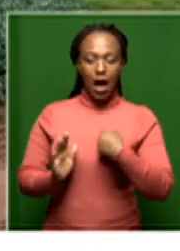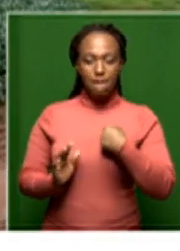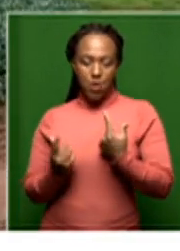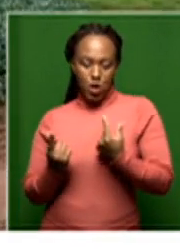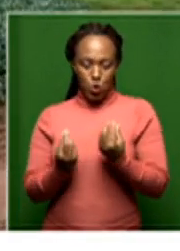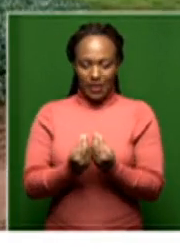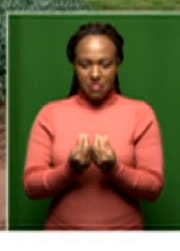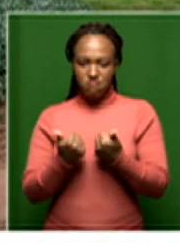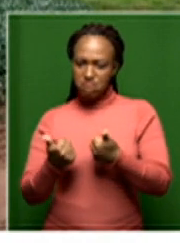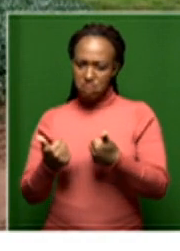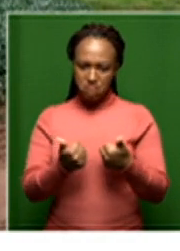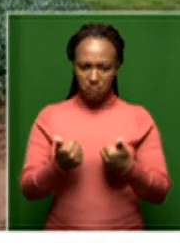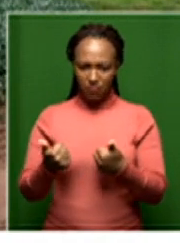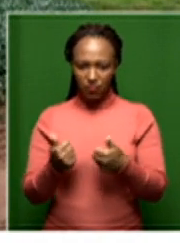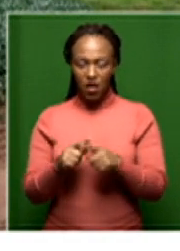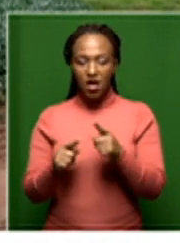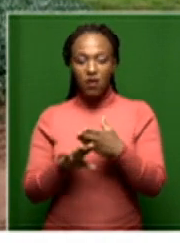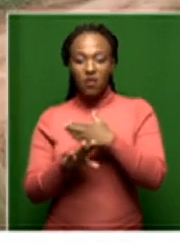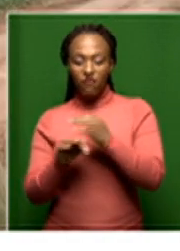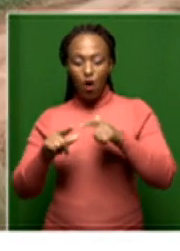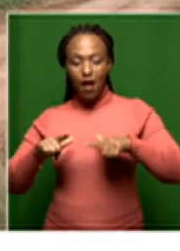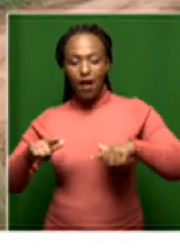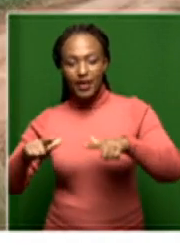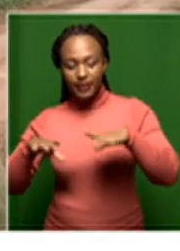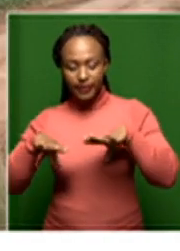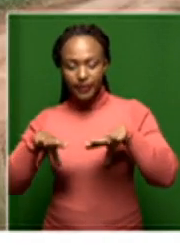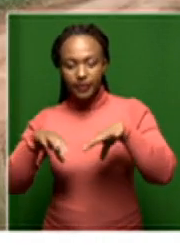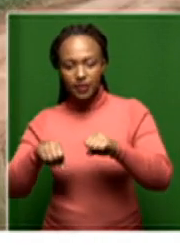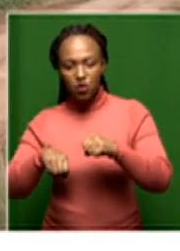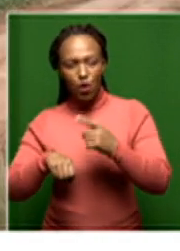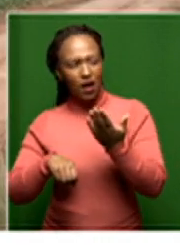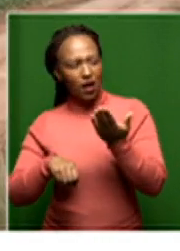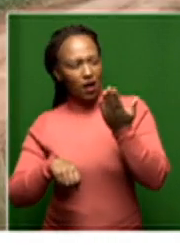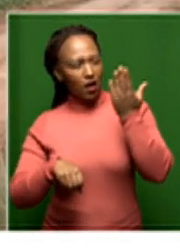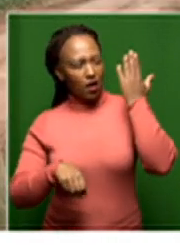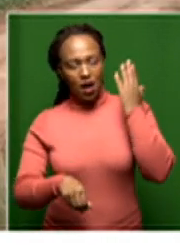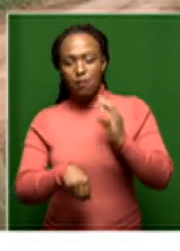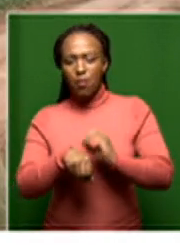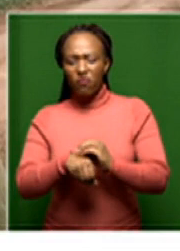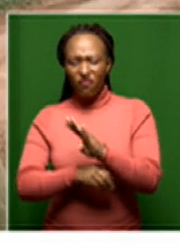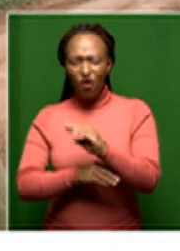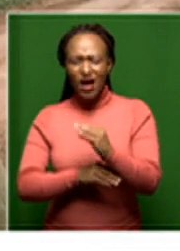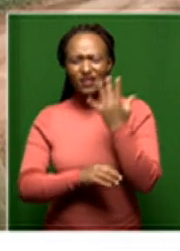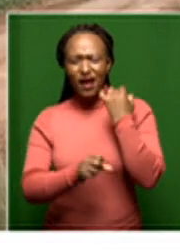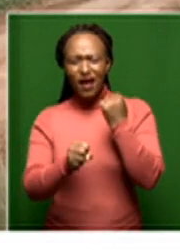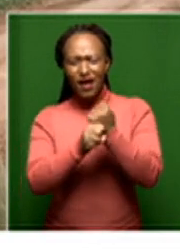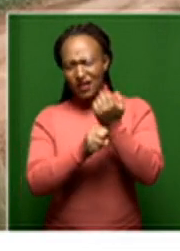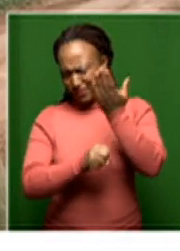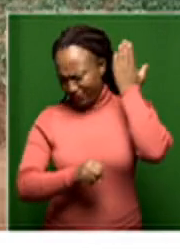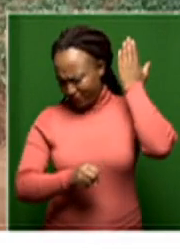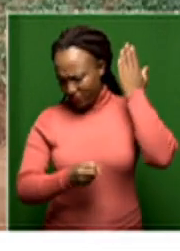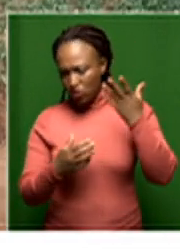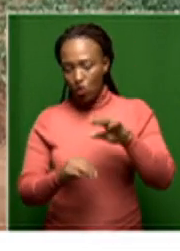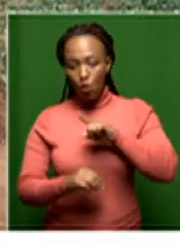If we did not have a crisis of land dispossession that dates back 400 years ago, if we did not have 25